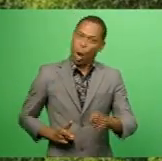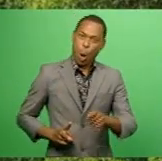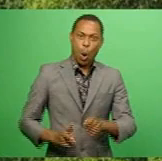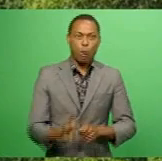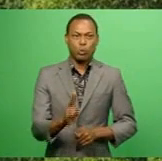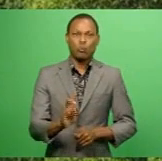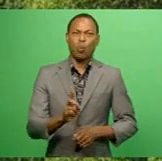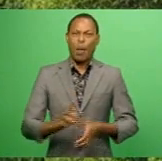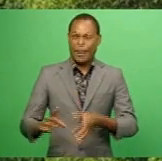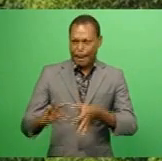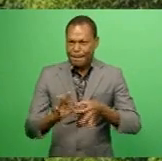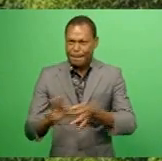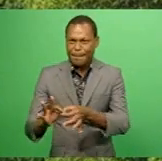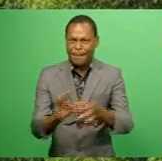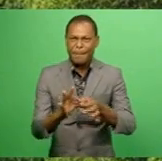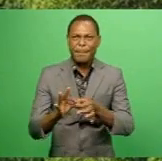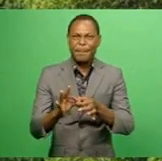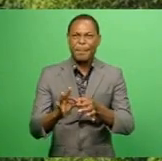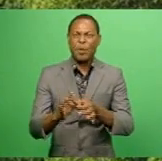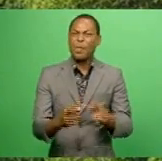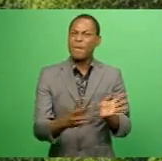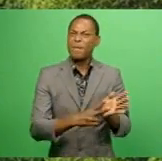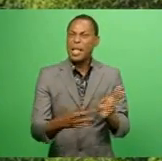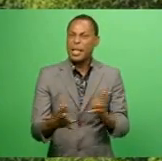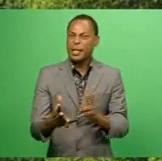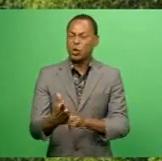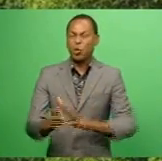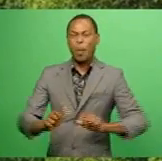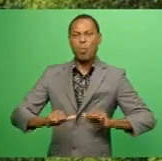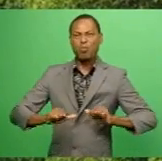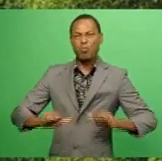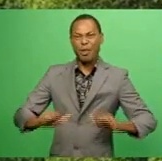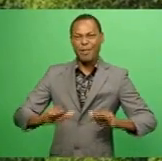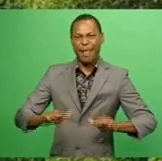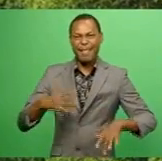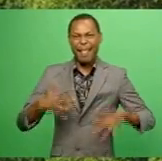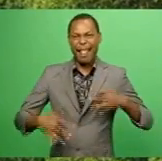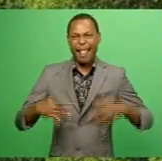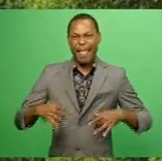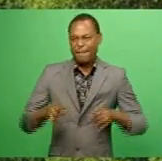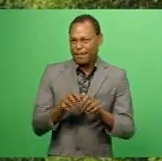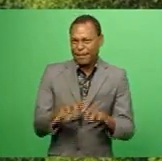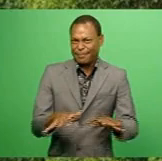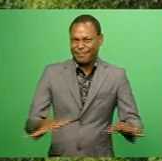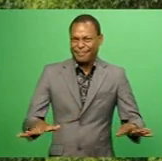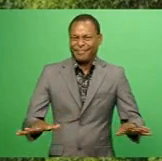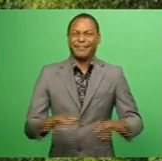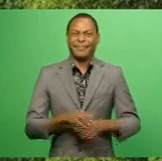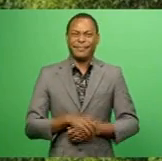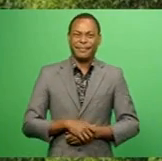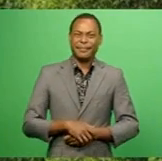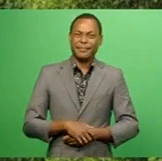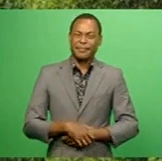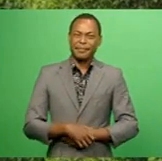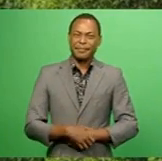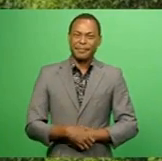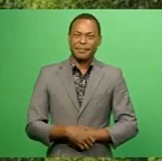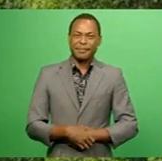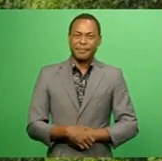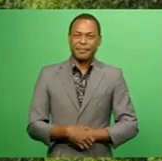partnership with Ambala Village to protect the wildlife species and to enhance biodiversity. Jeshulal,